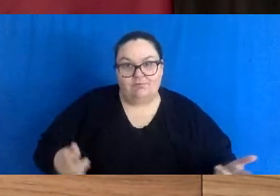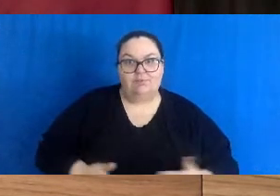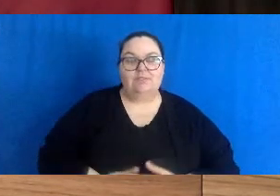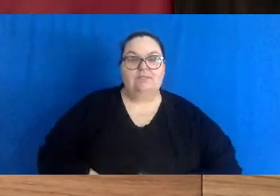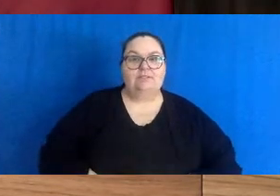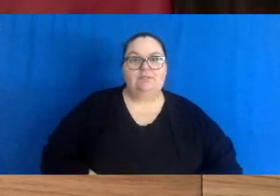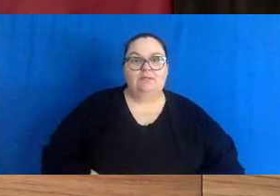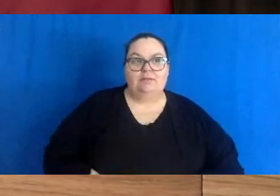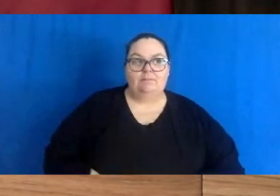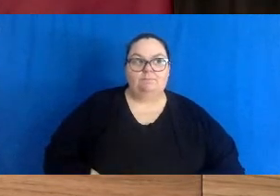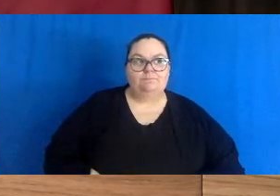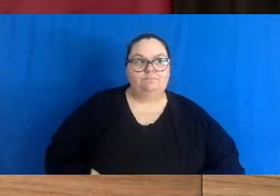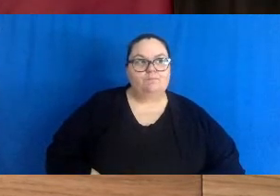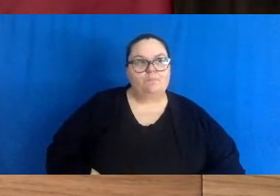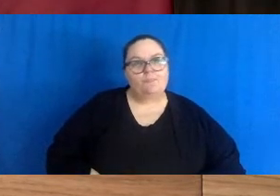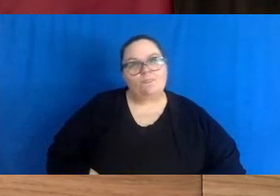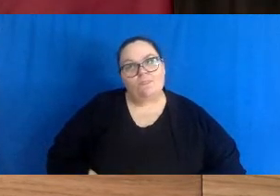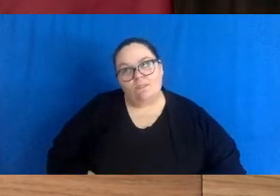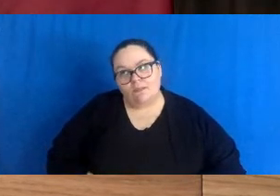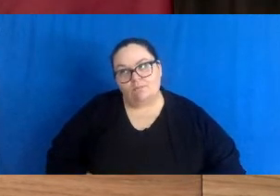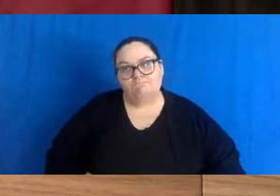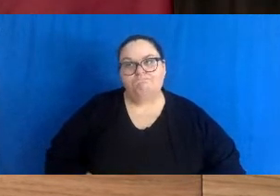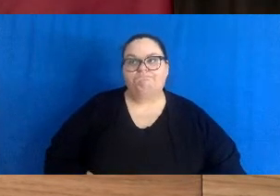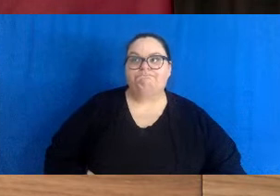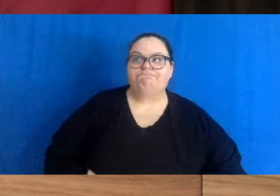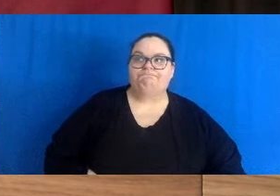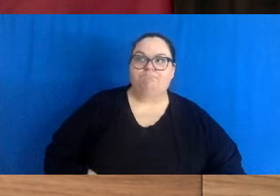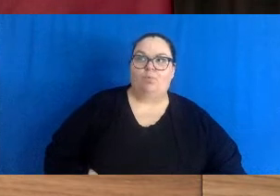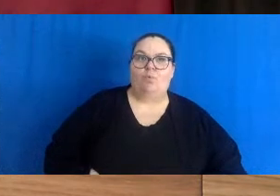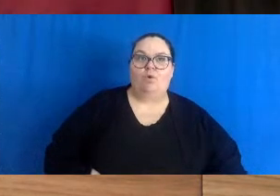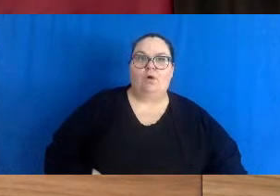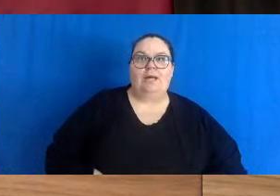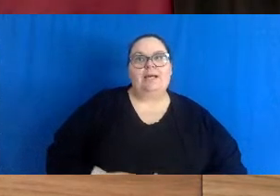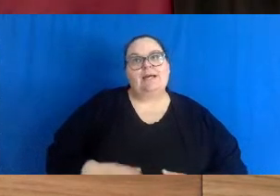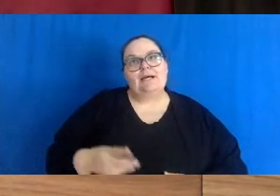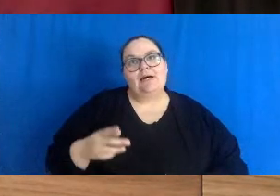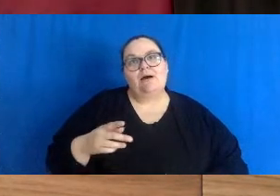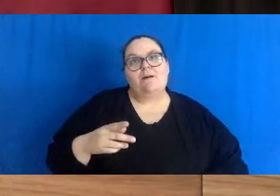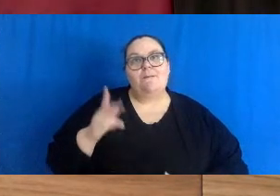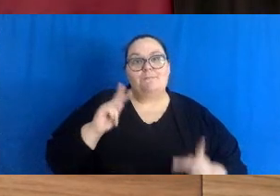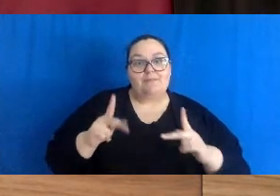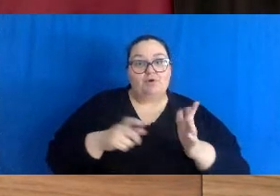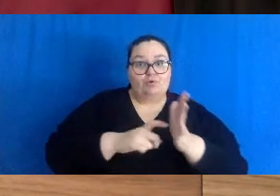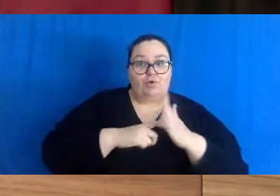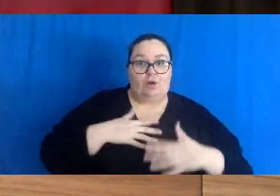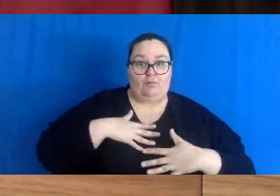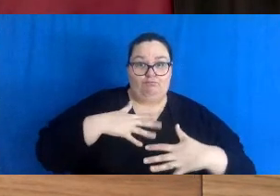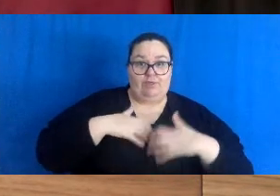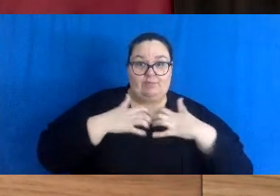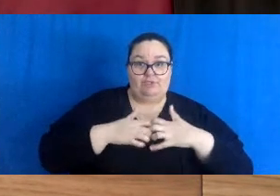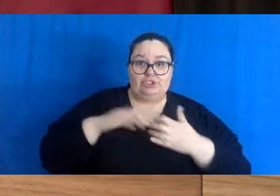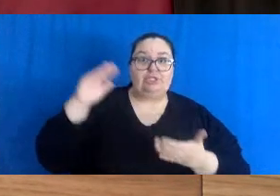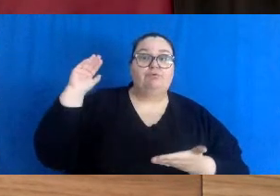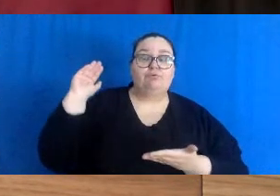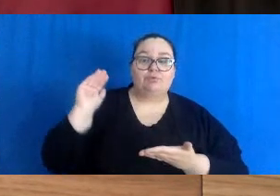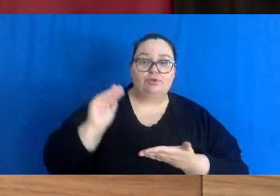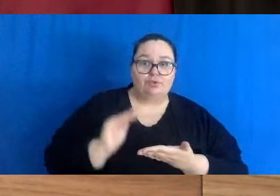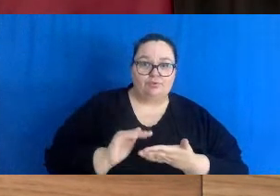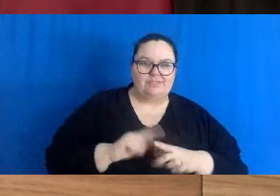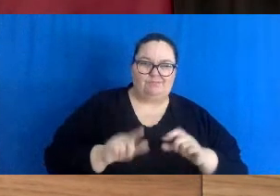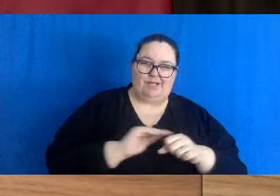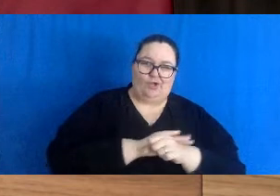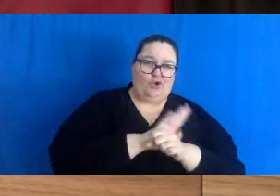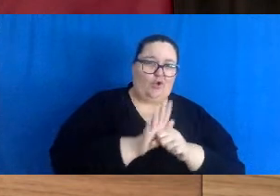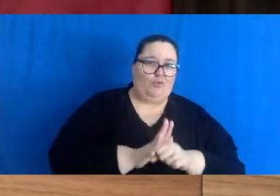we're hopeful ventilator usage will go down but COVID in and of itself increases the stressors in our